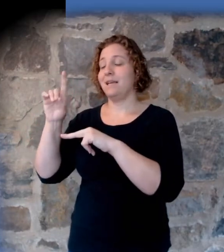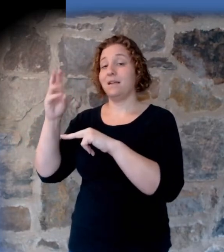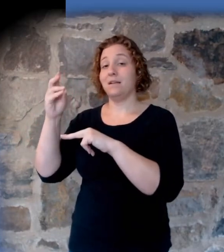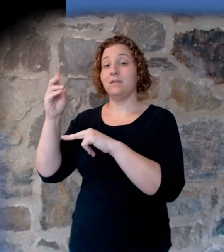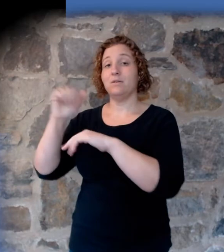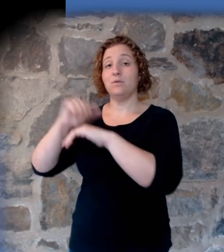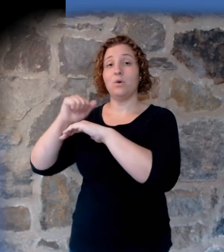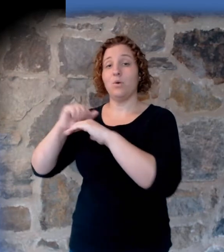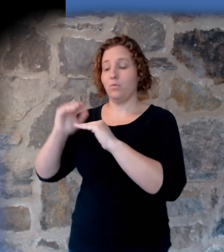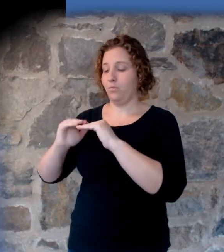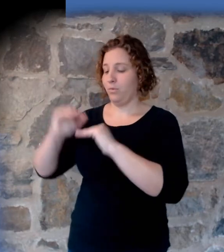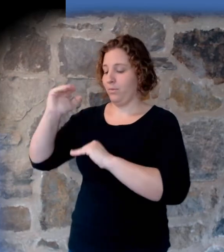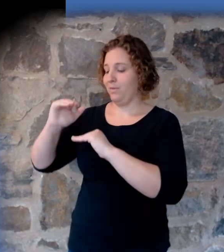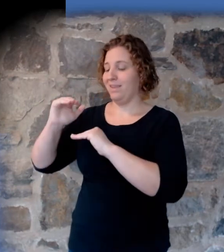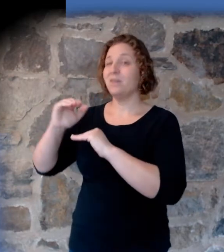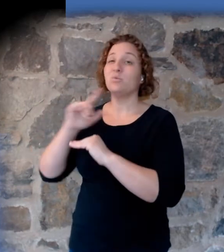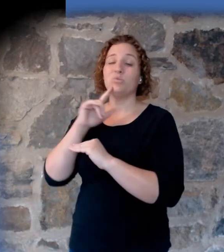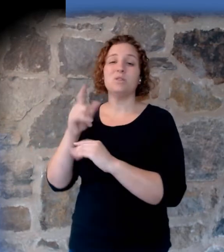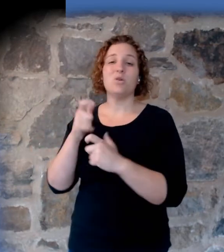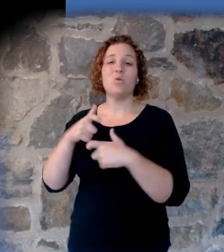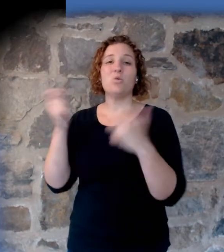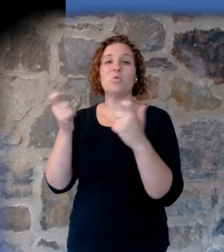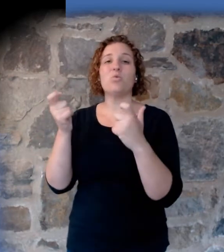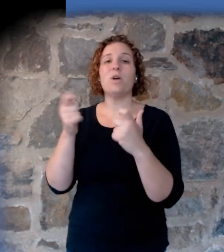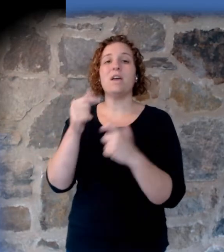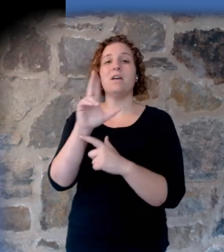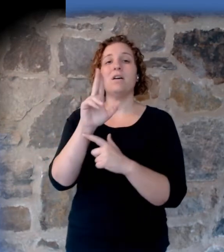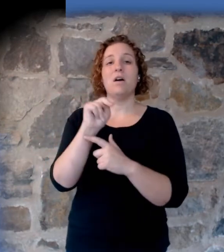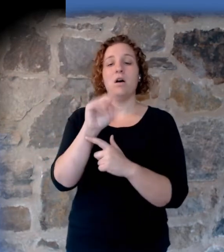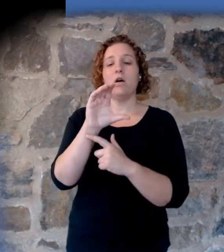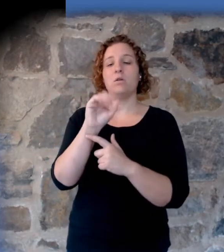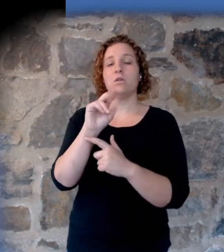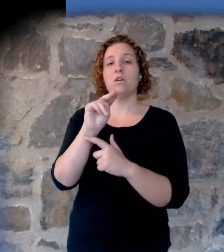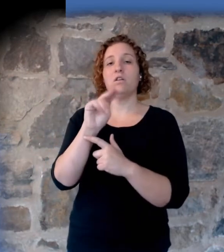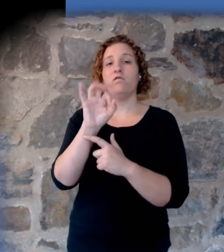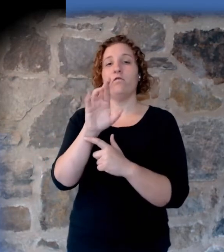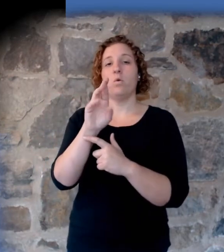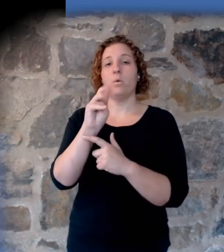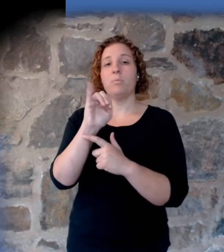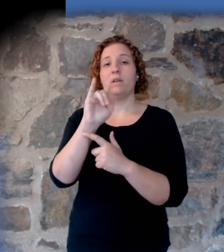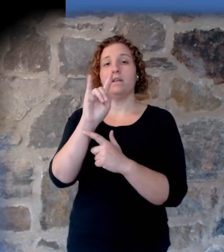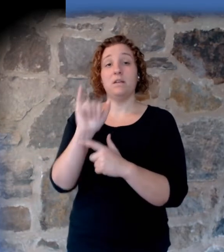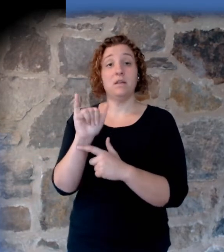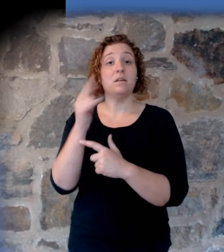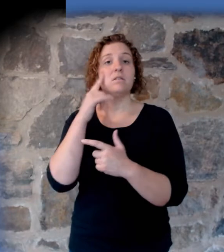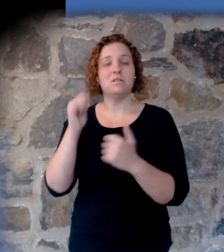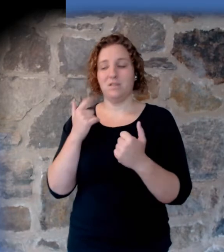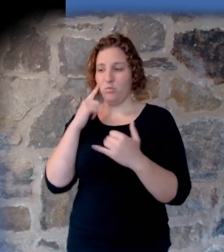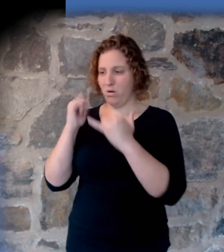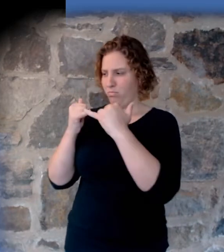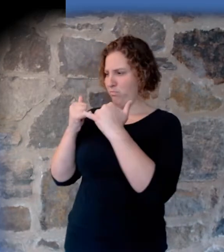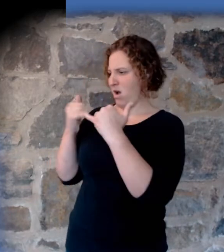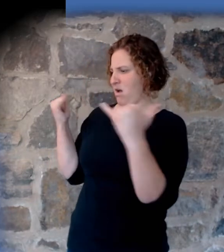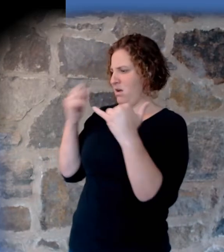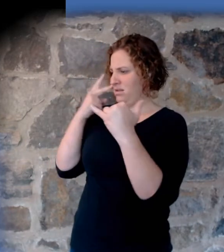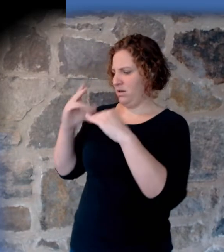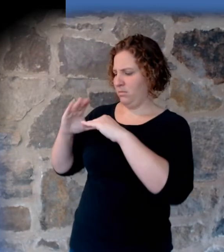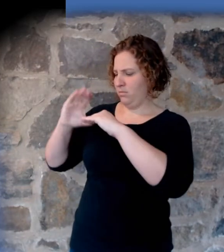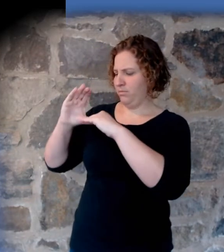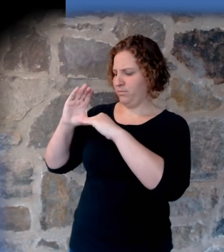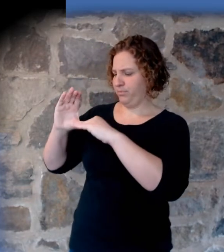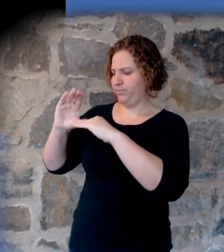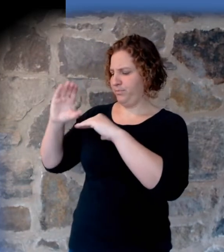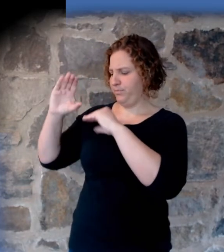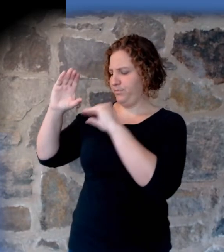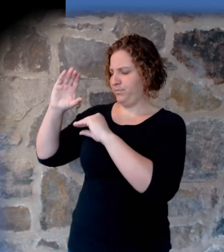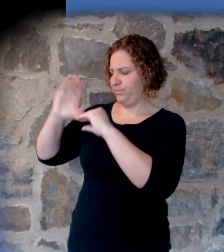unconformity. Why does it appear to be such a stark line? I mean, it's clear. I think it's an erosional